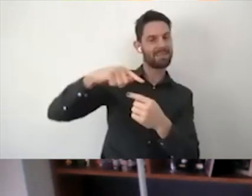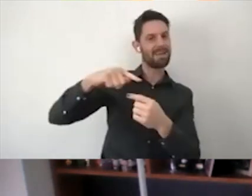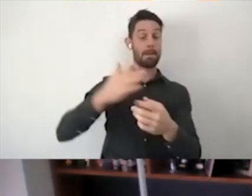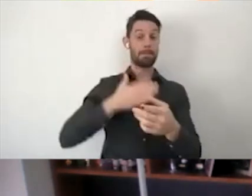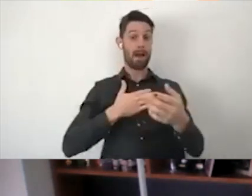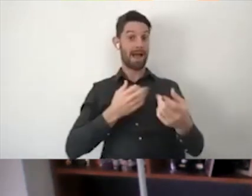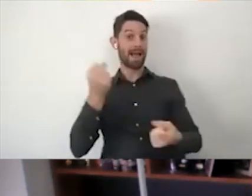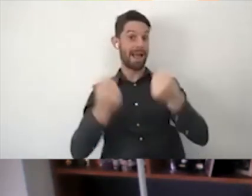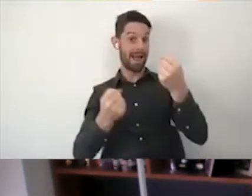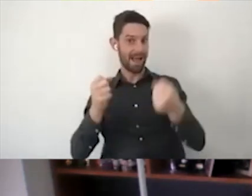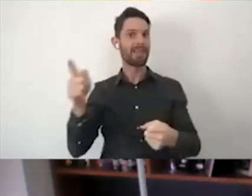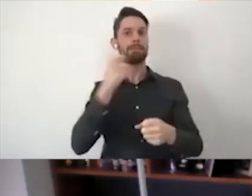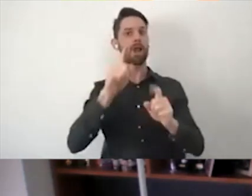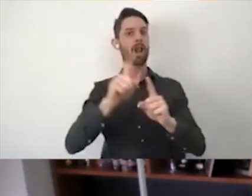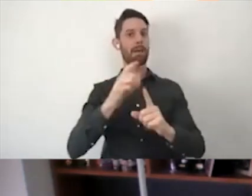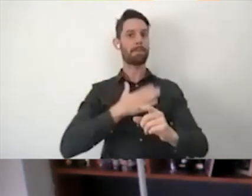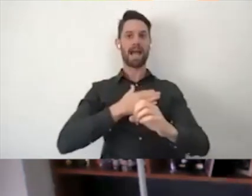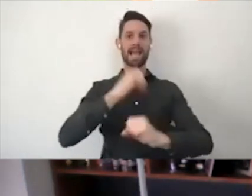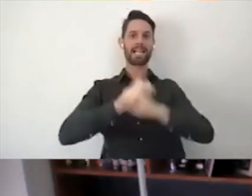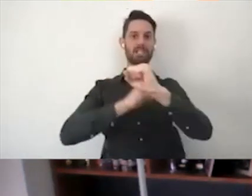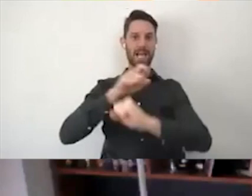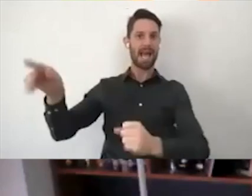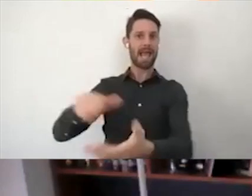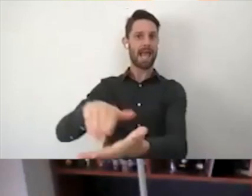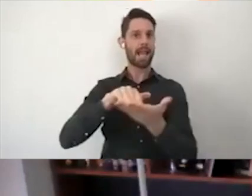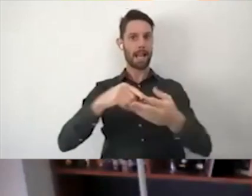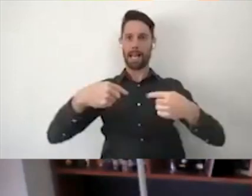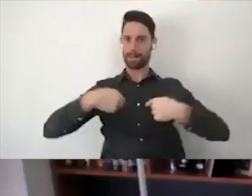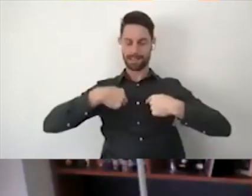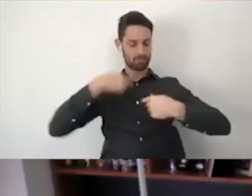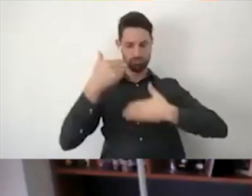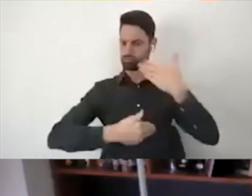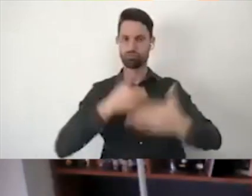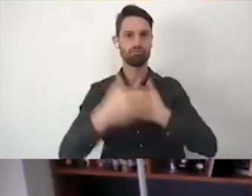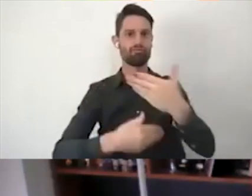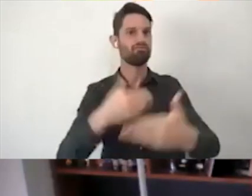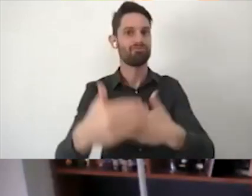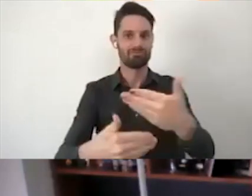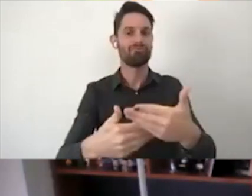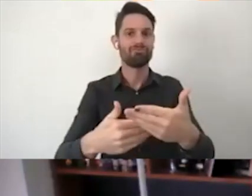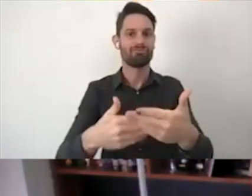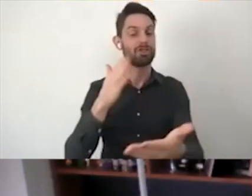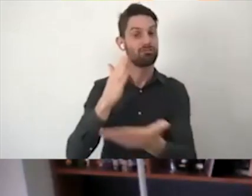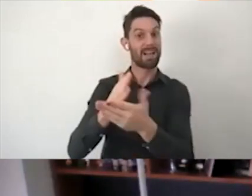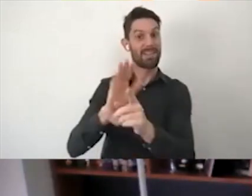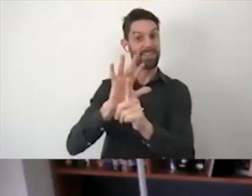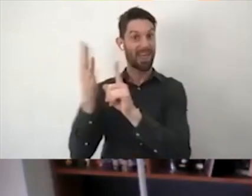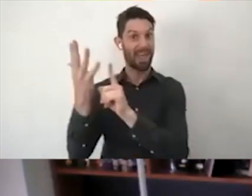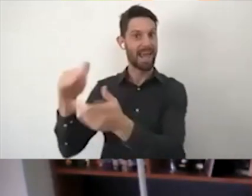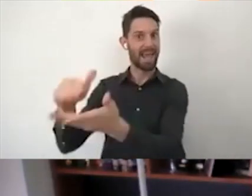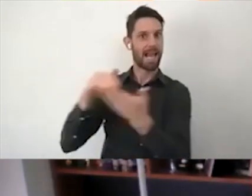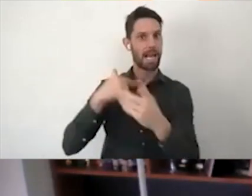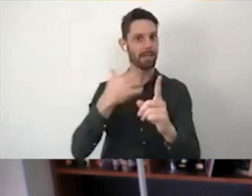reason that enables me to, they enable me to focus on my goals and my aspirations